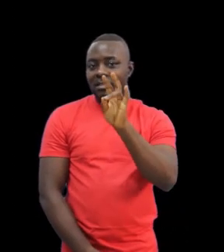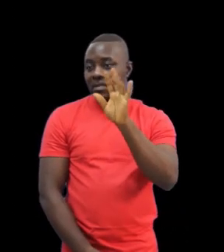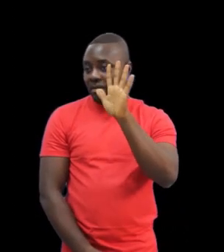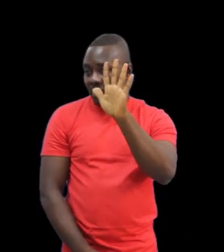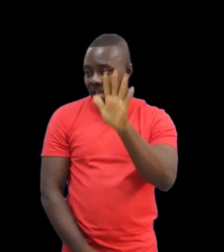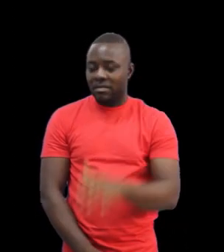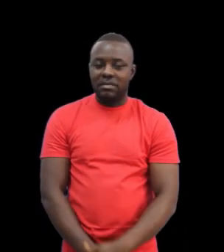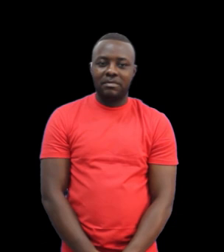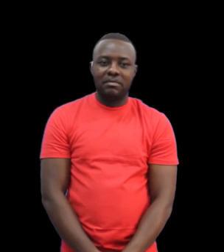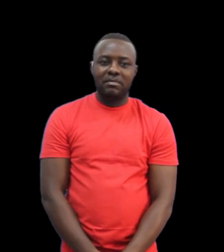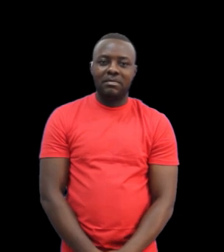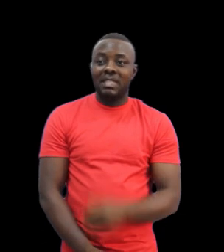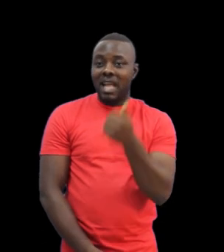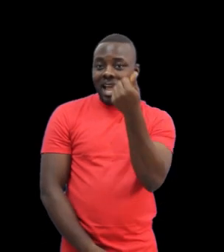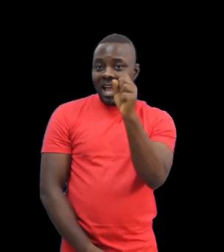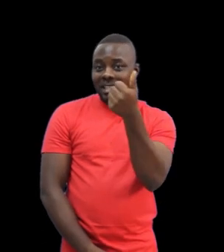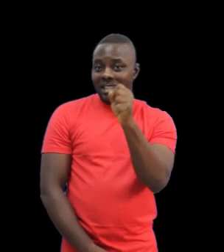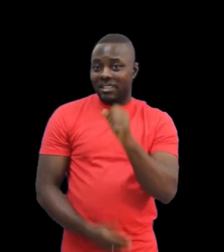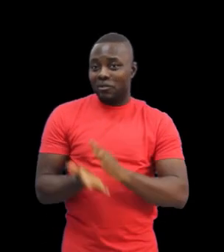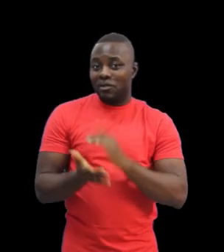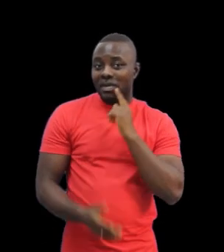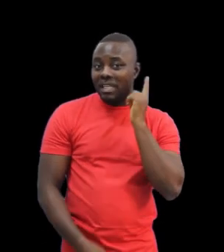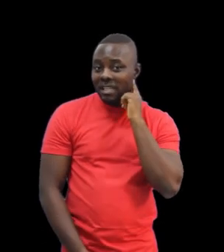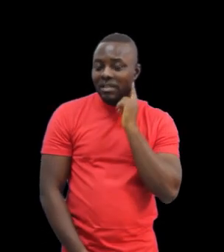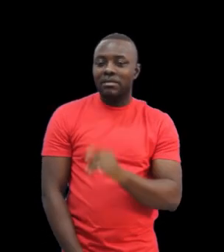In 1975, Ashanti School for the Deaf.